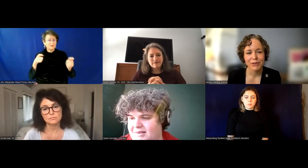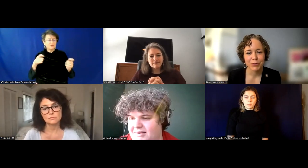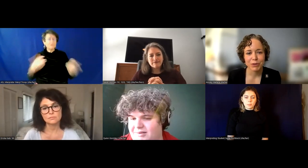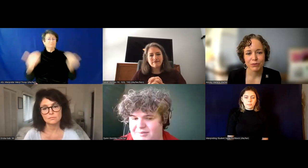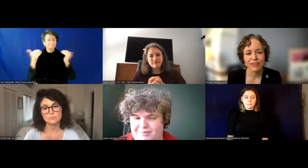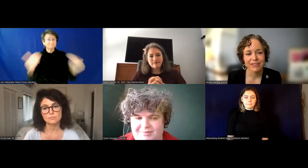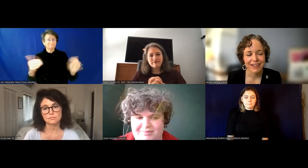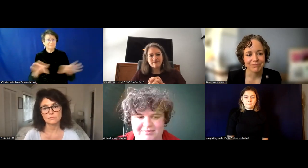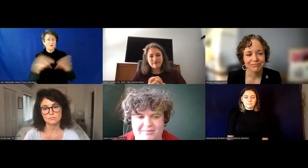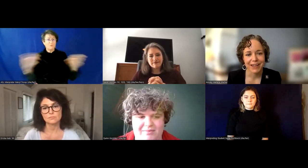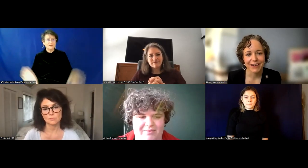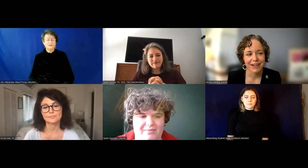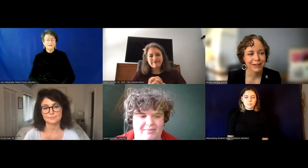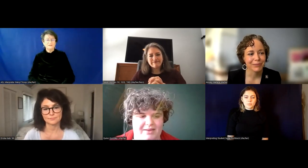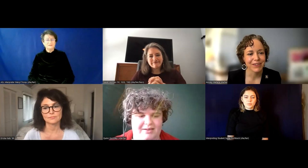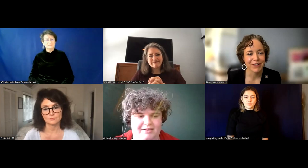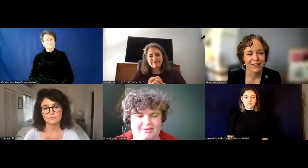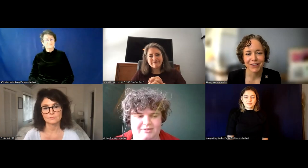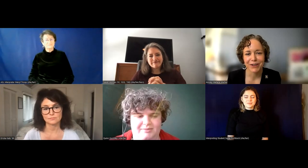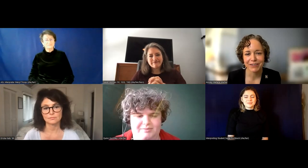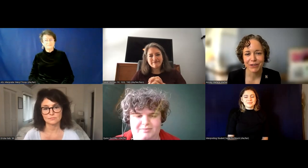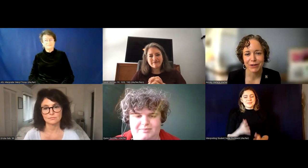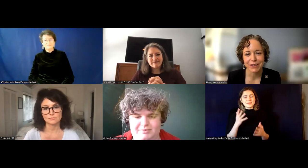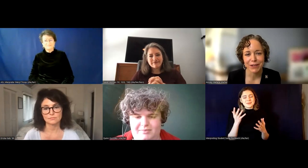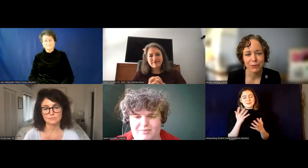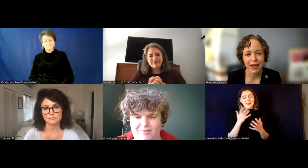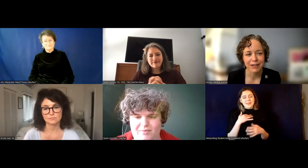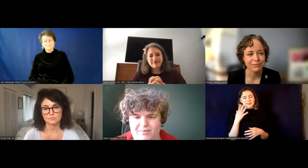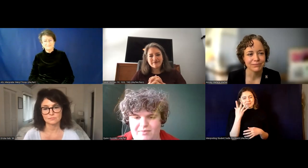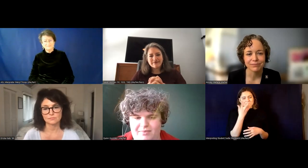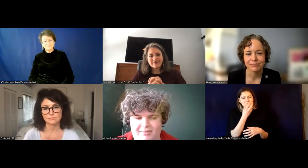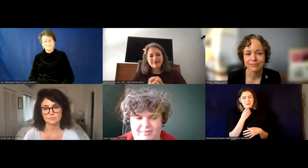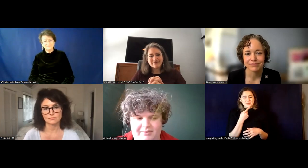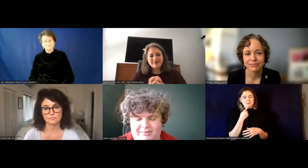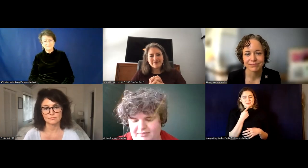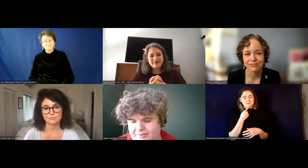Wow. That's so beautifully stated. And, um, Sarah, Erica, is there anything that you would add?